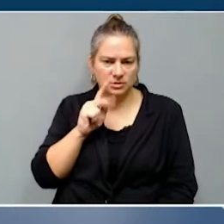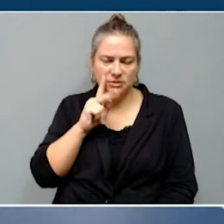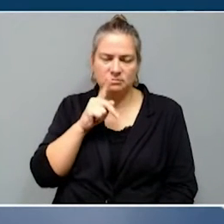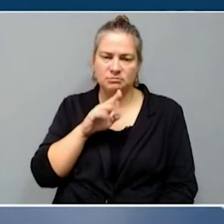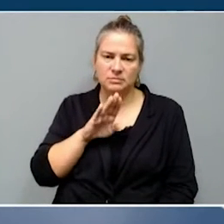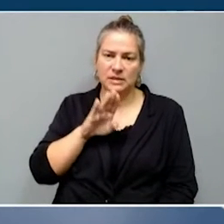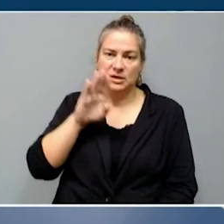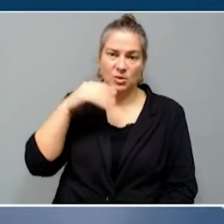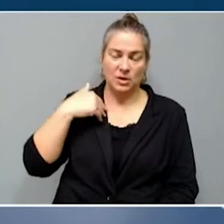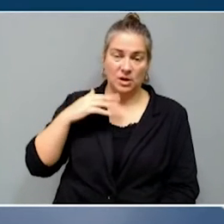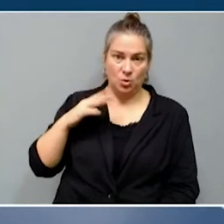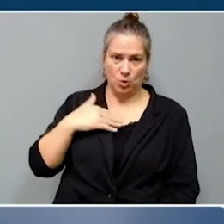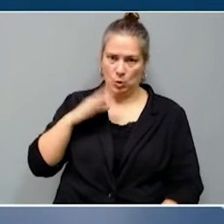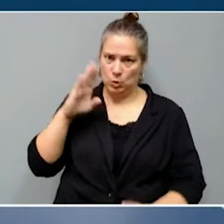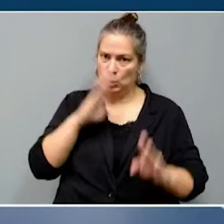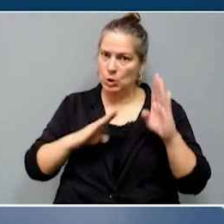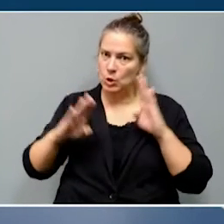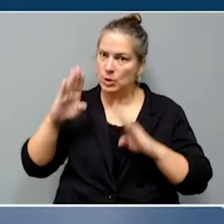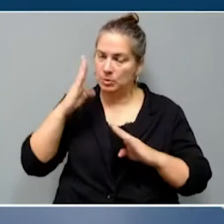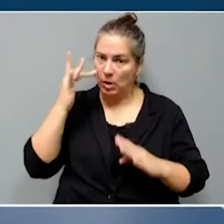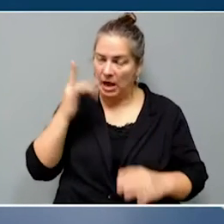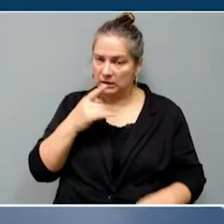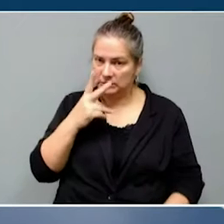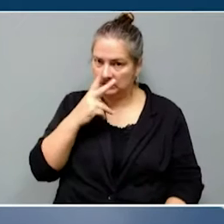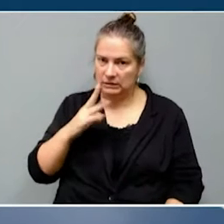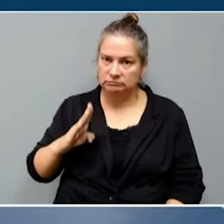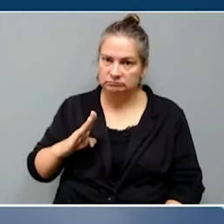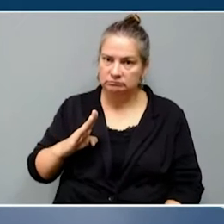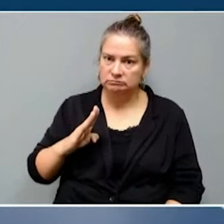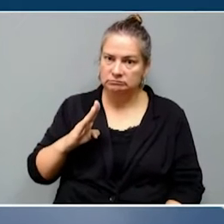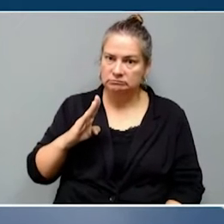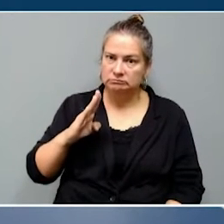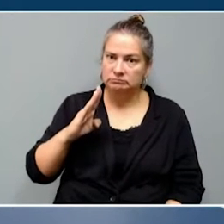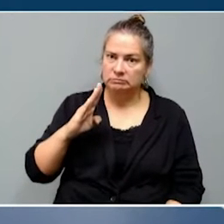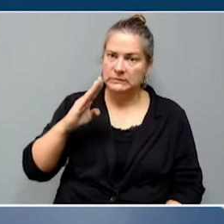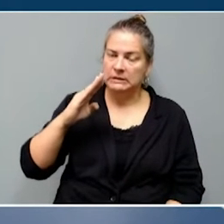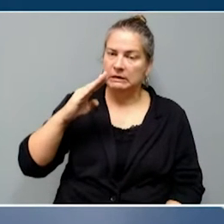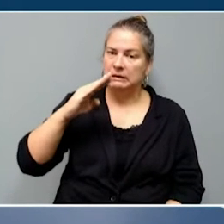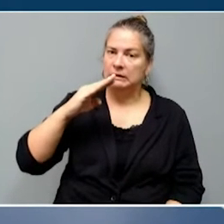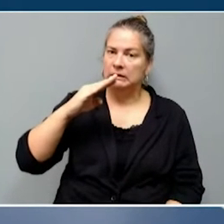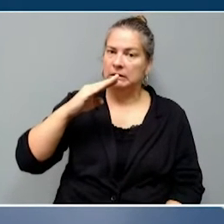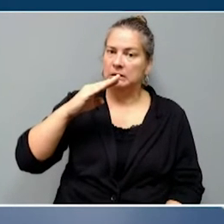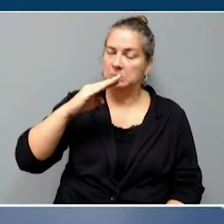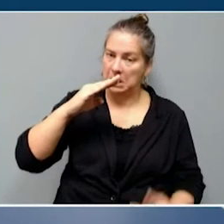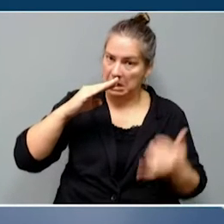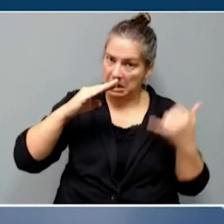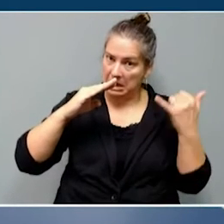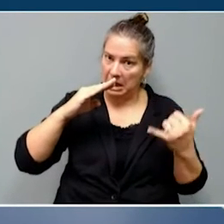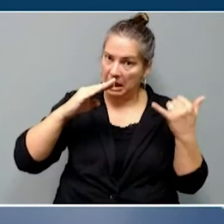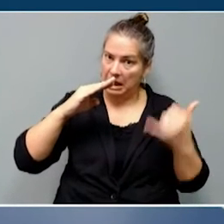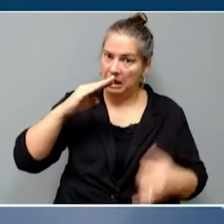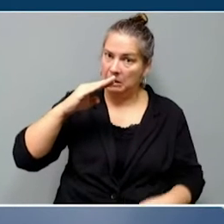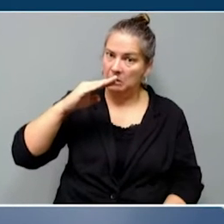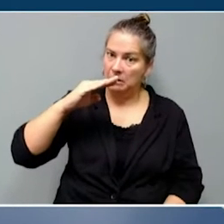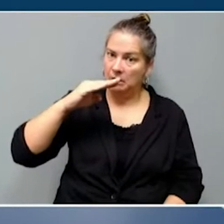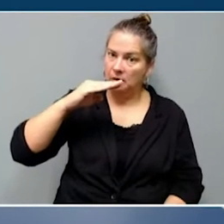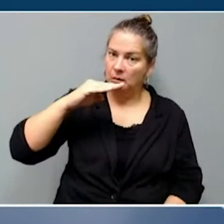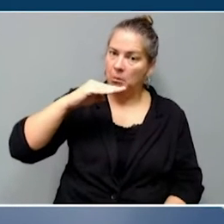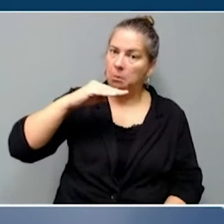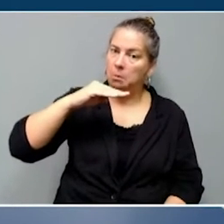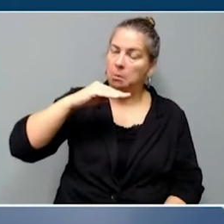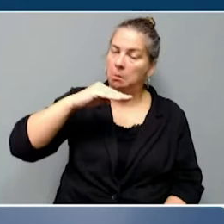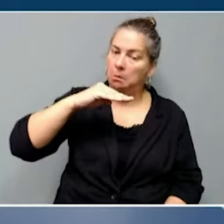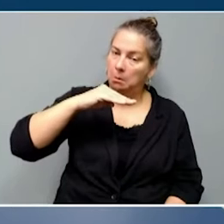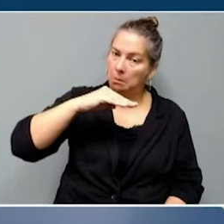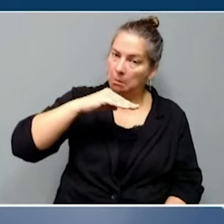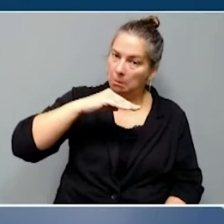little bit worried that we might see a leveling out, but every day it seems we see a decrease and there is certainly now a trend